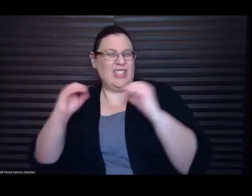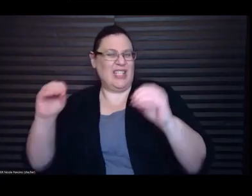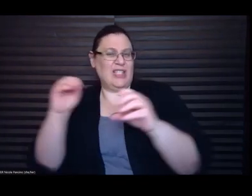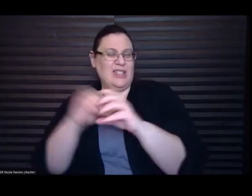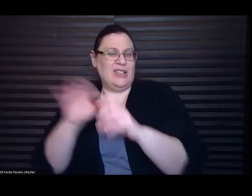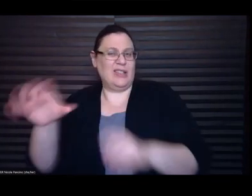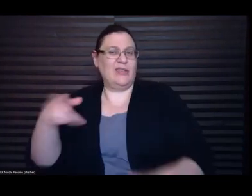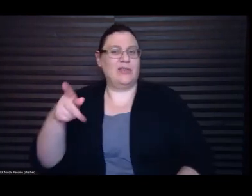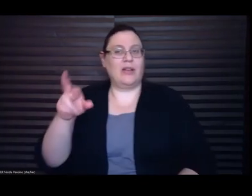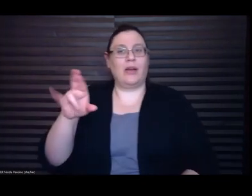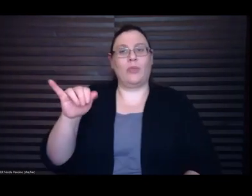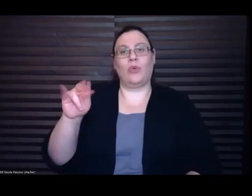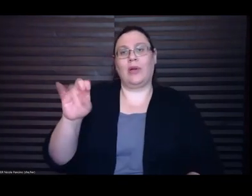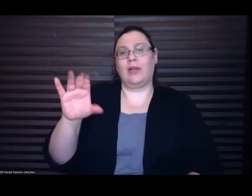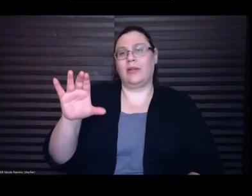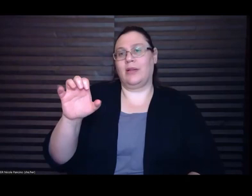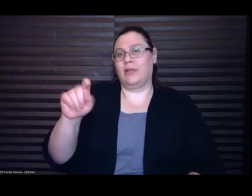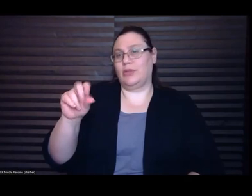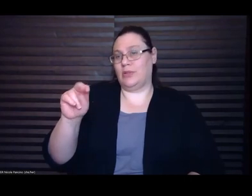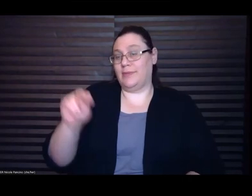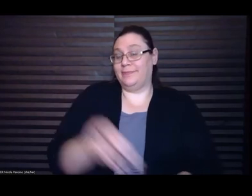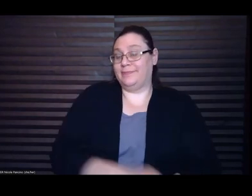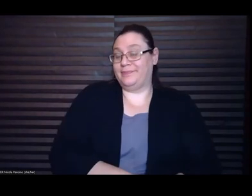Okay, thank you all of you for being here.